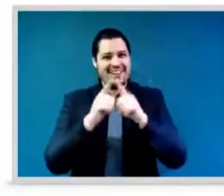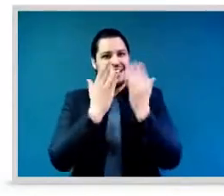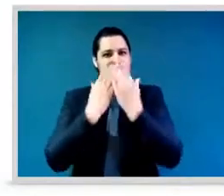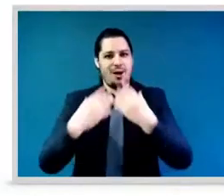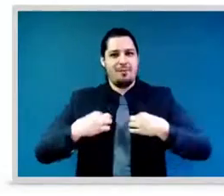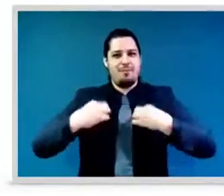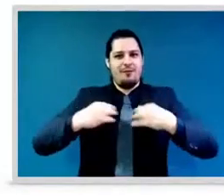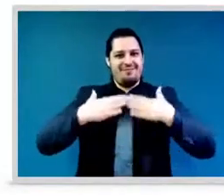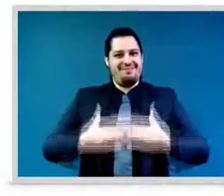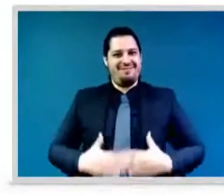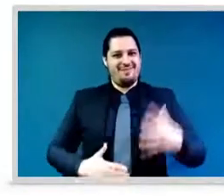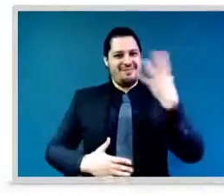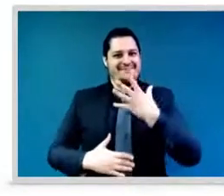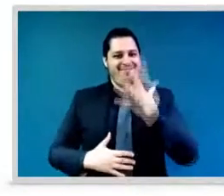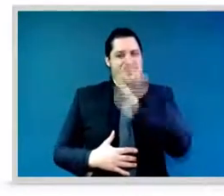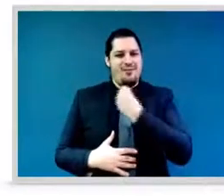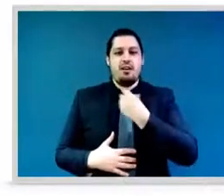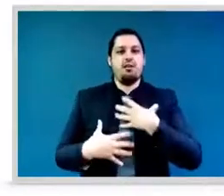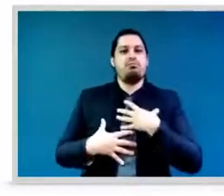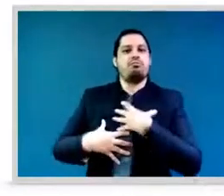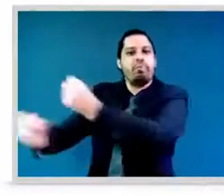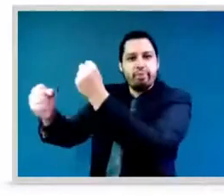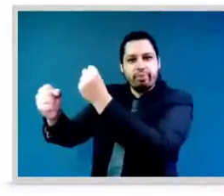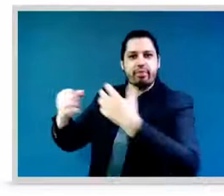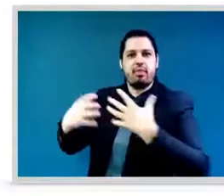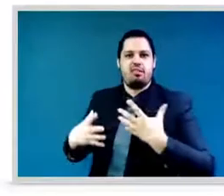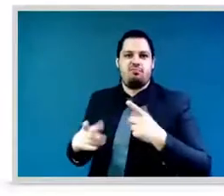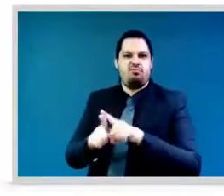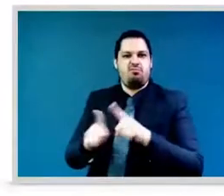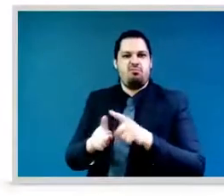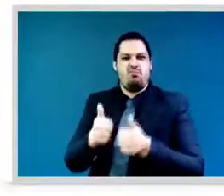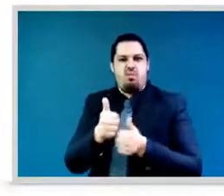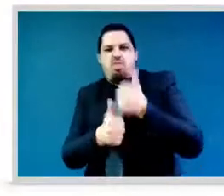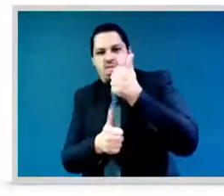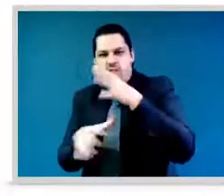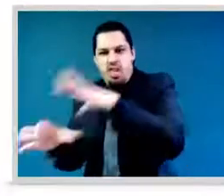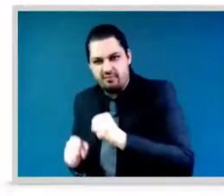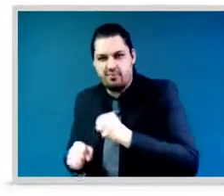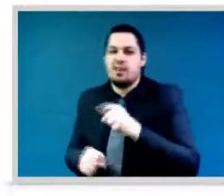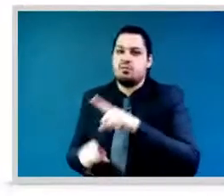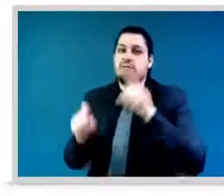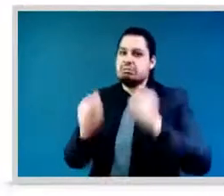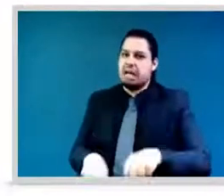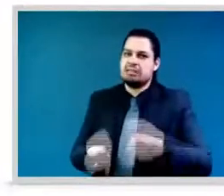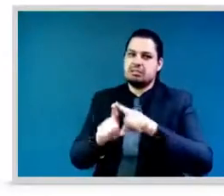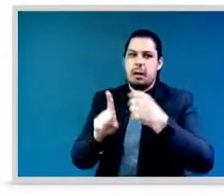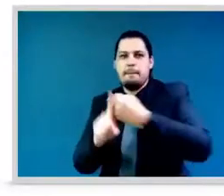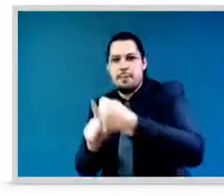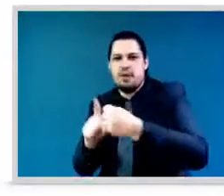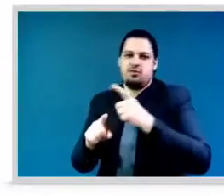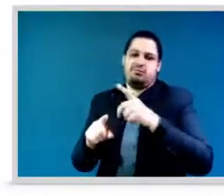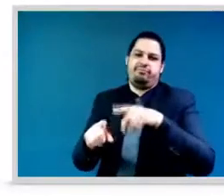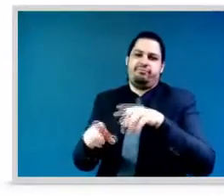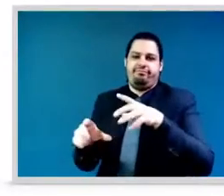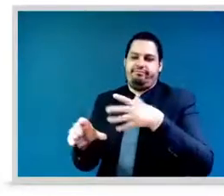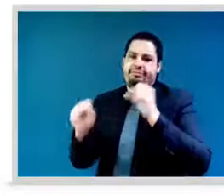when girls are out of school they are at a higher risk of child marriage and early pregnancy and when they are young mothers and or